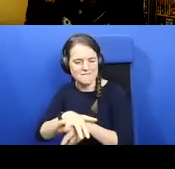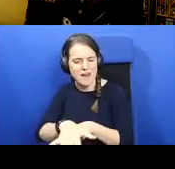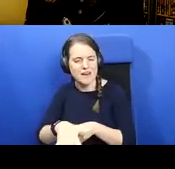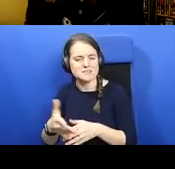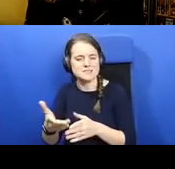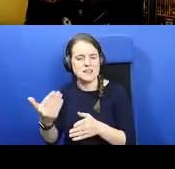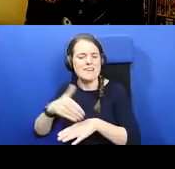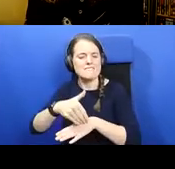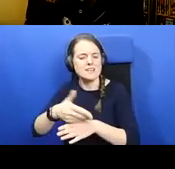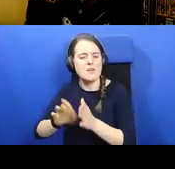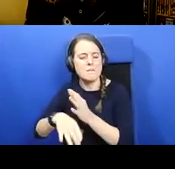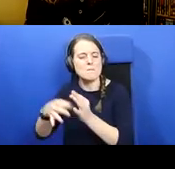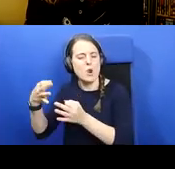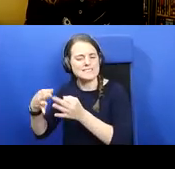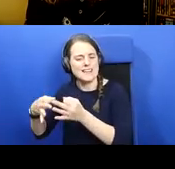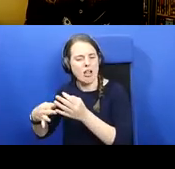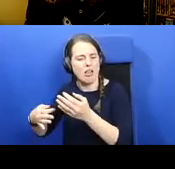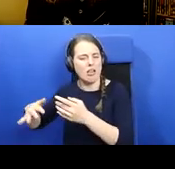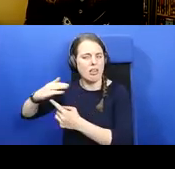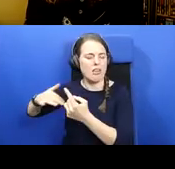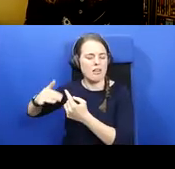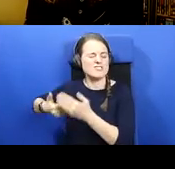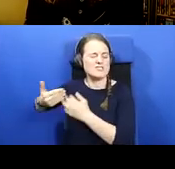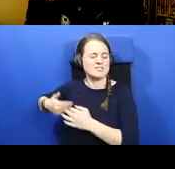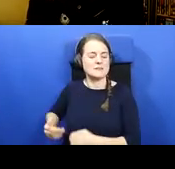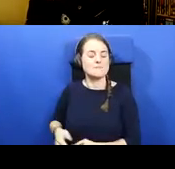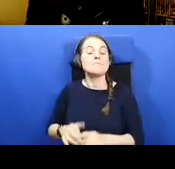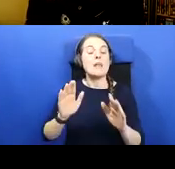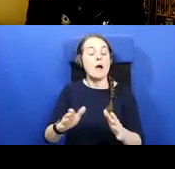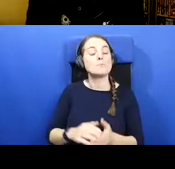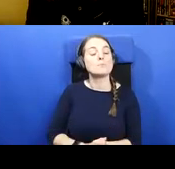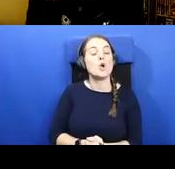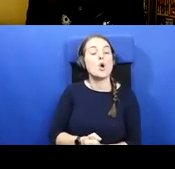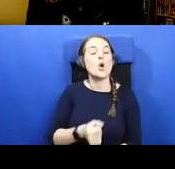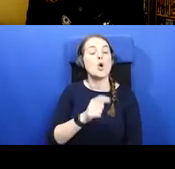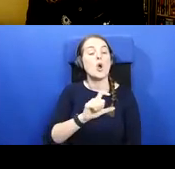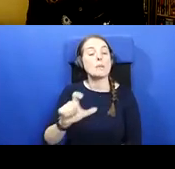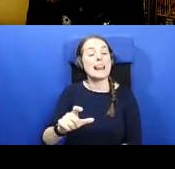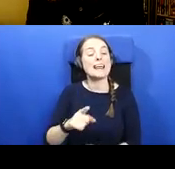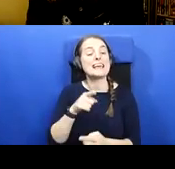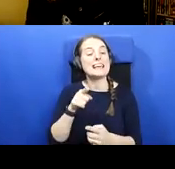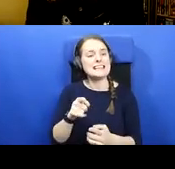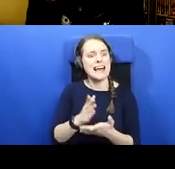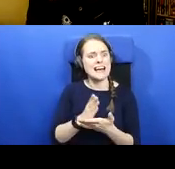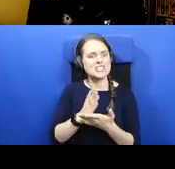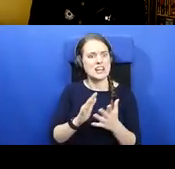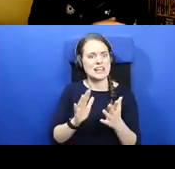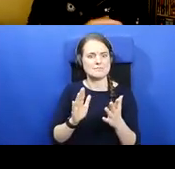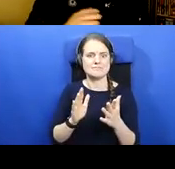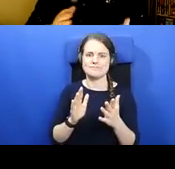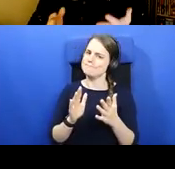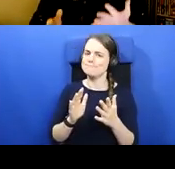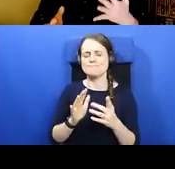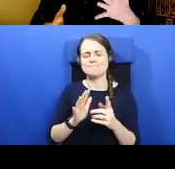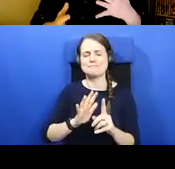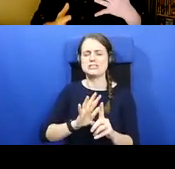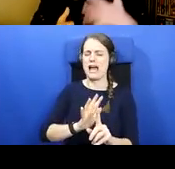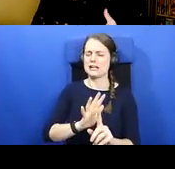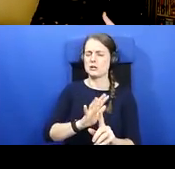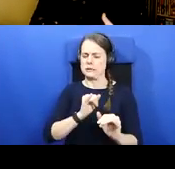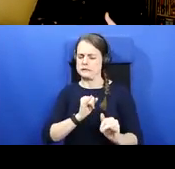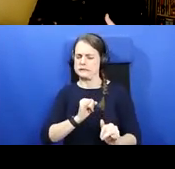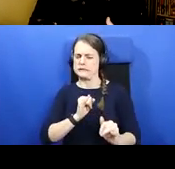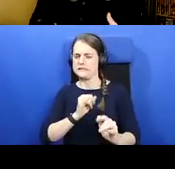probably a contemporary of Colum Killa. As a figure, he's actually quite a shadowy figure. He's